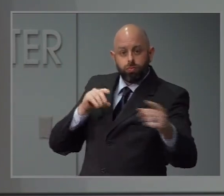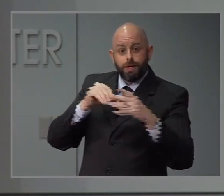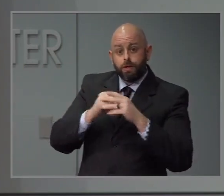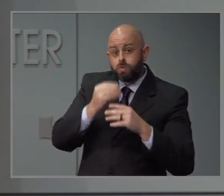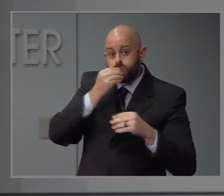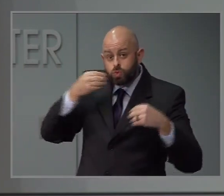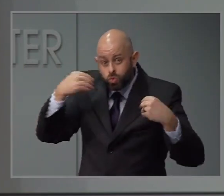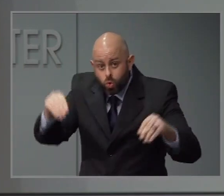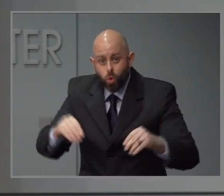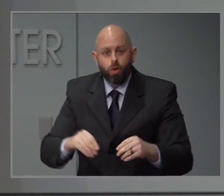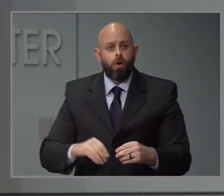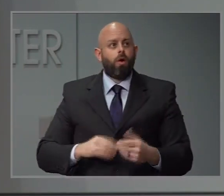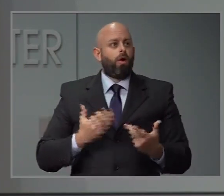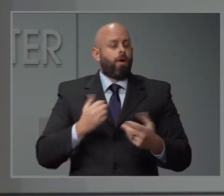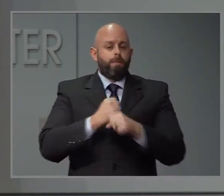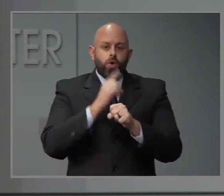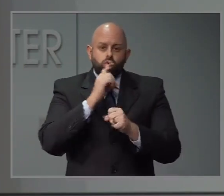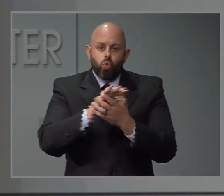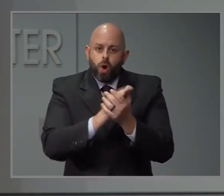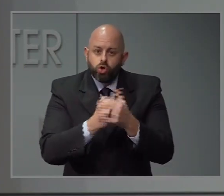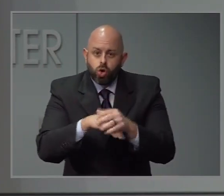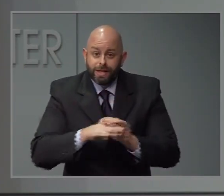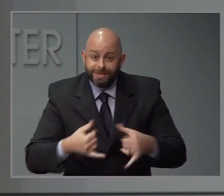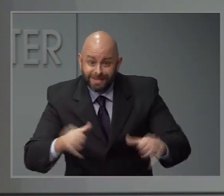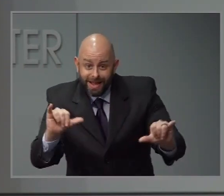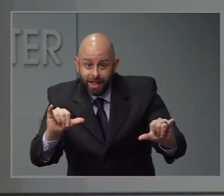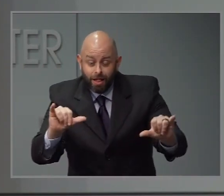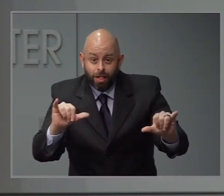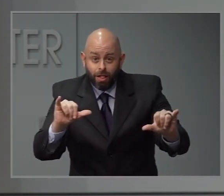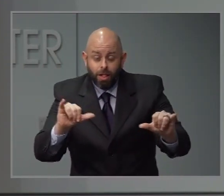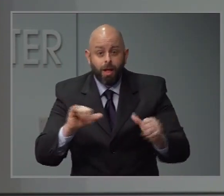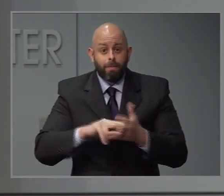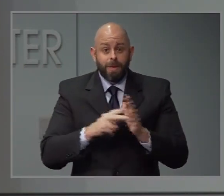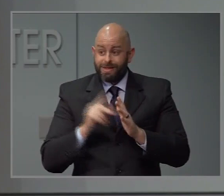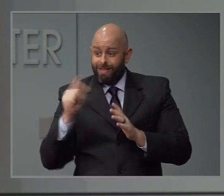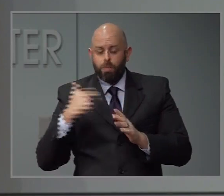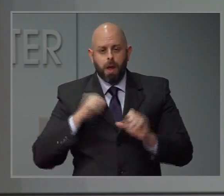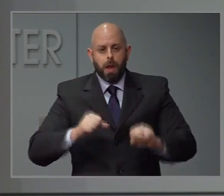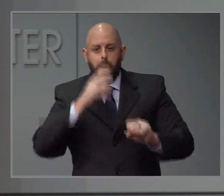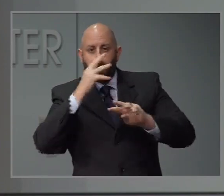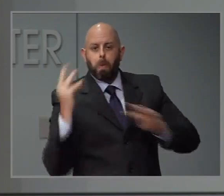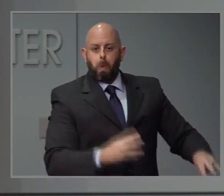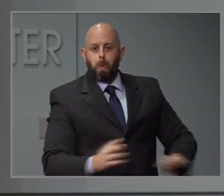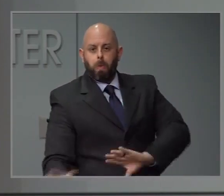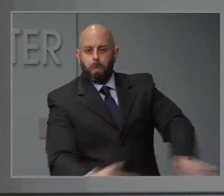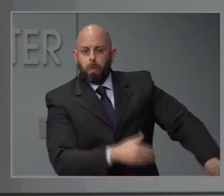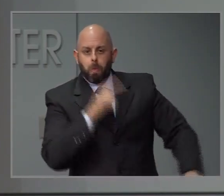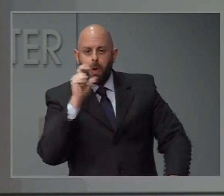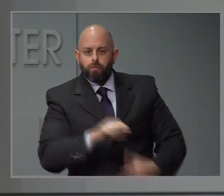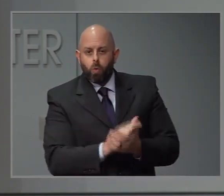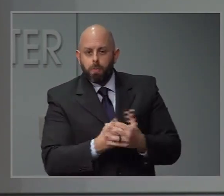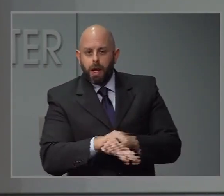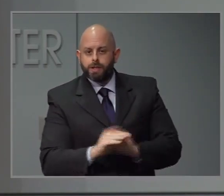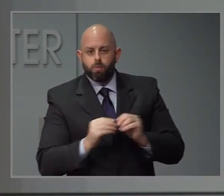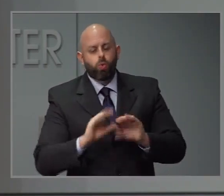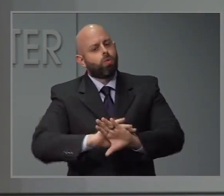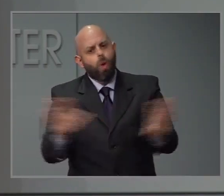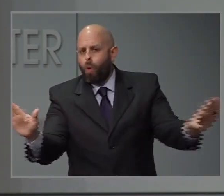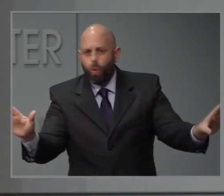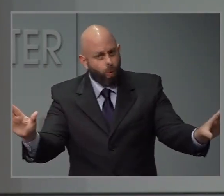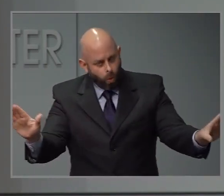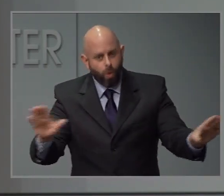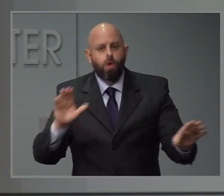you're washing your hands. All of those things matter as we go forward here and will help us understand where we are